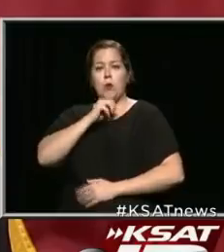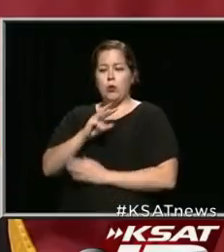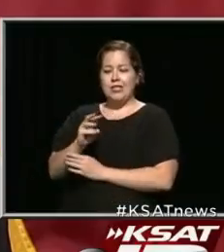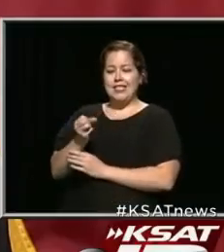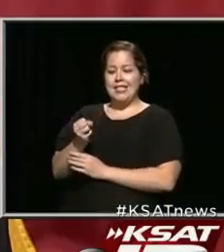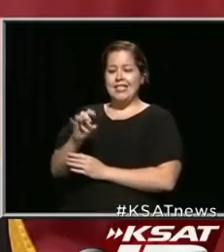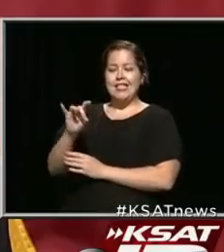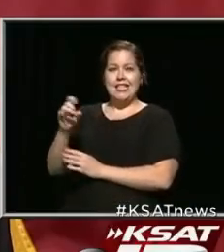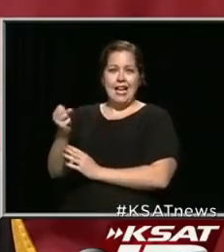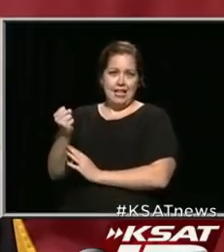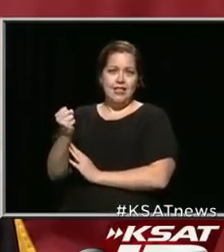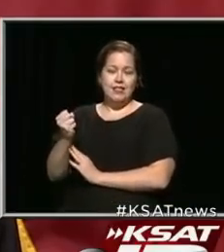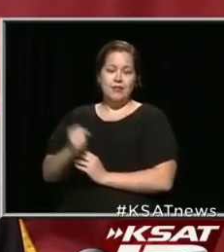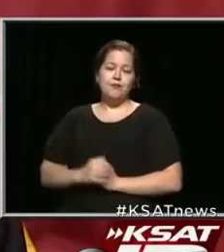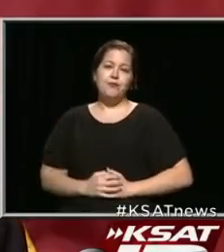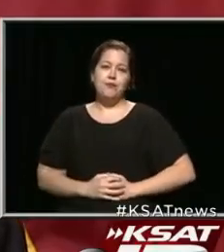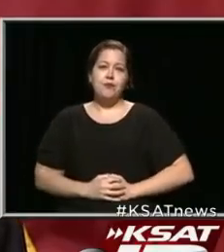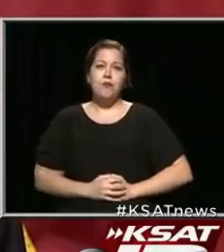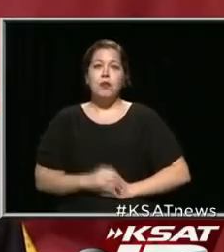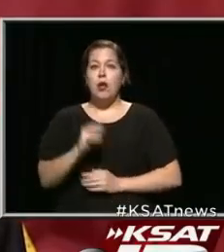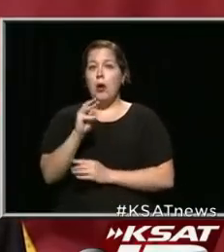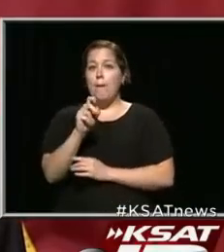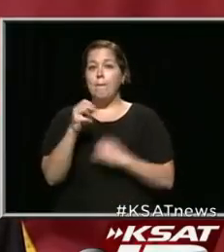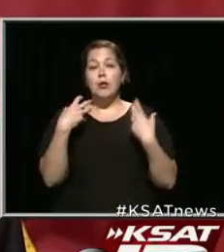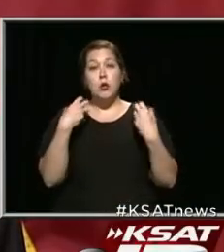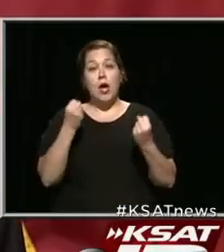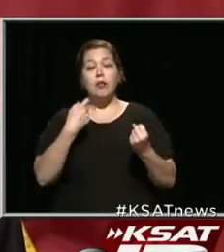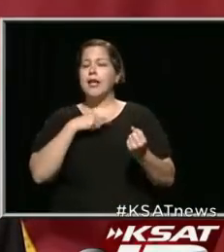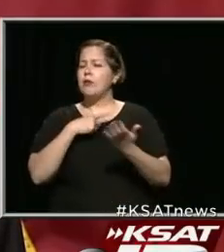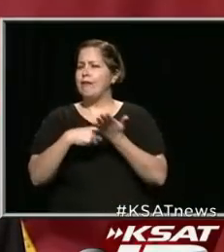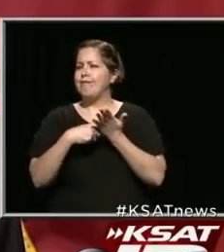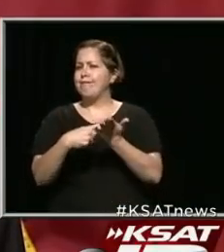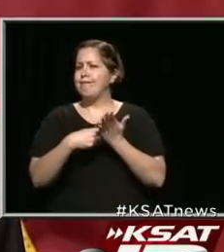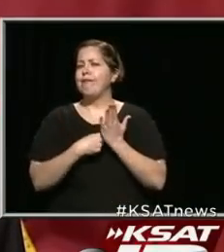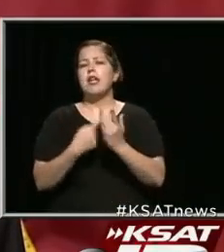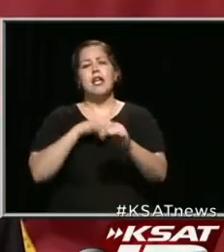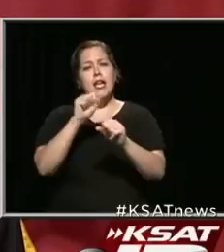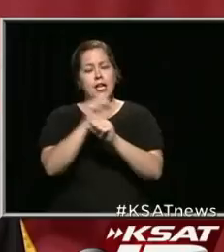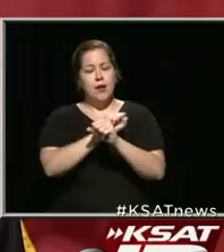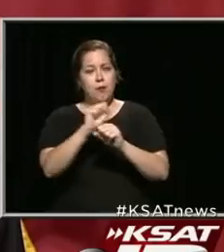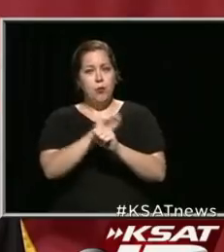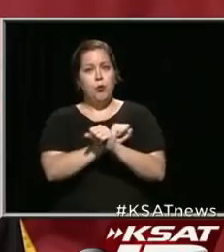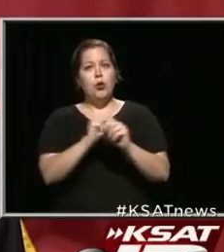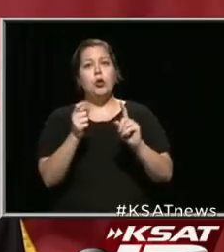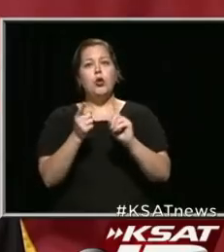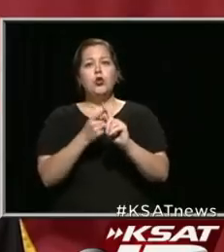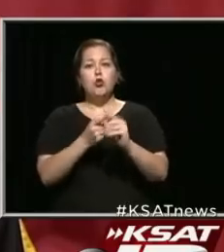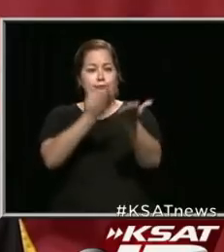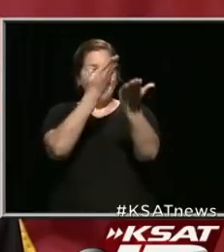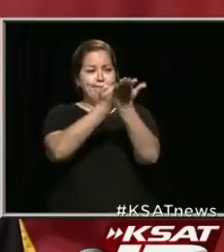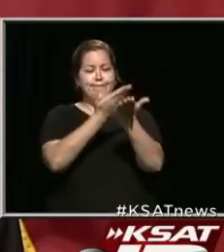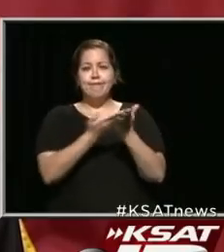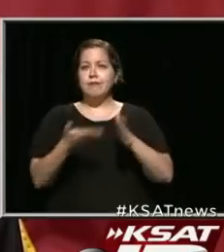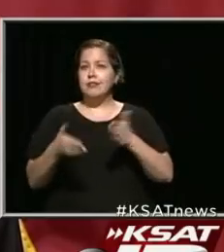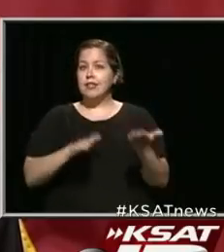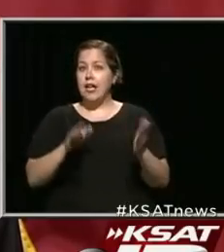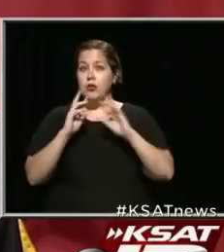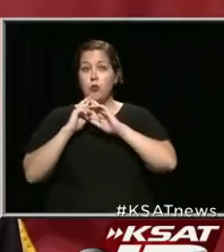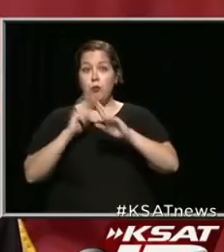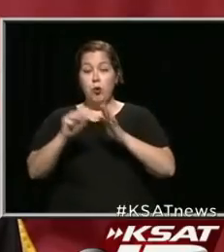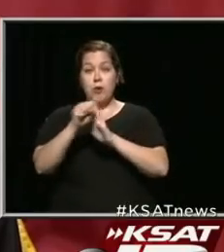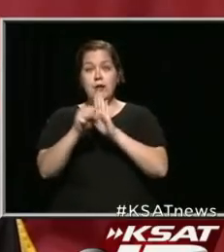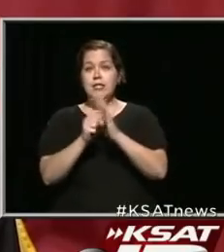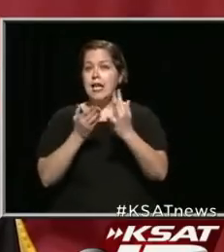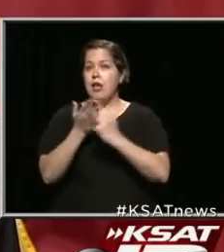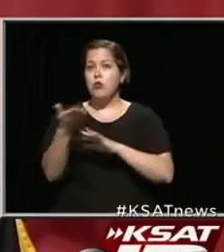60s and 80s. MetroHealth, as we've been talking about, has been working to validate deaths reported by the state